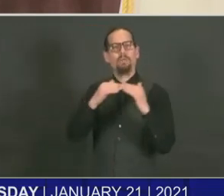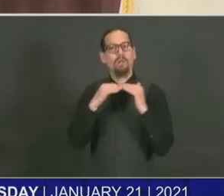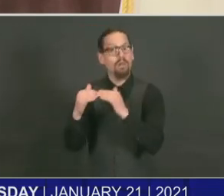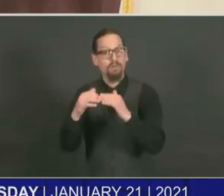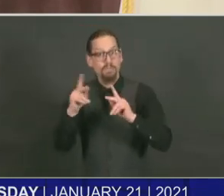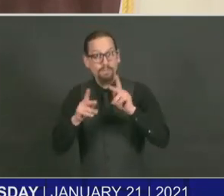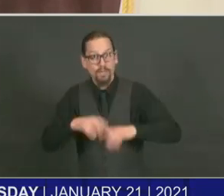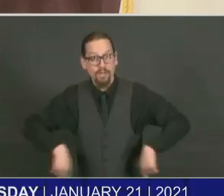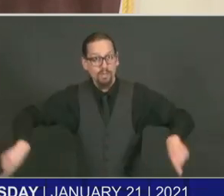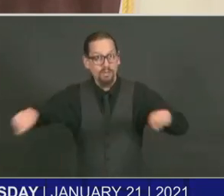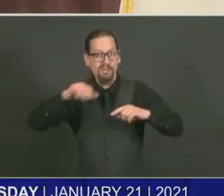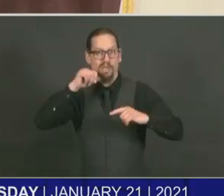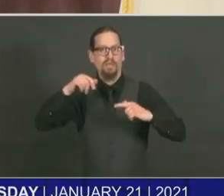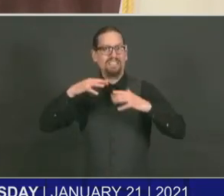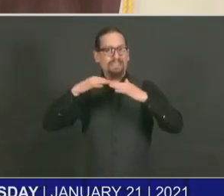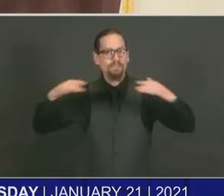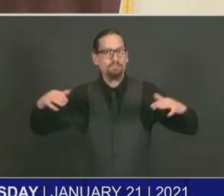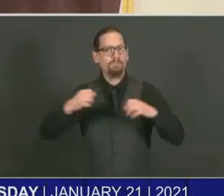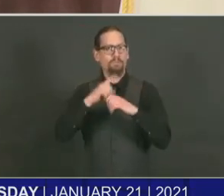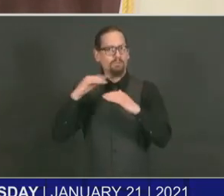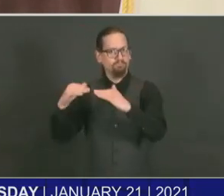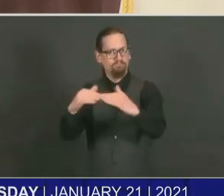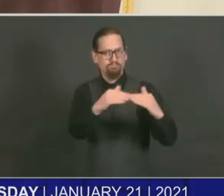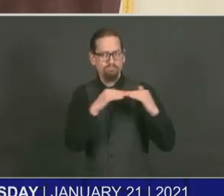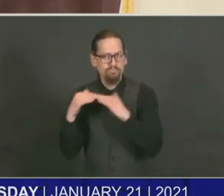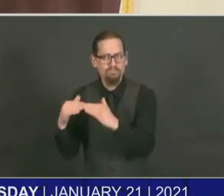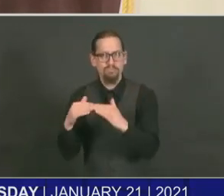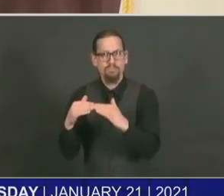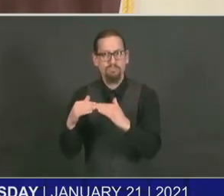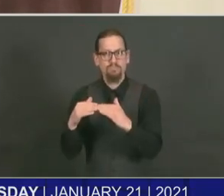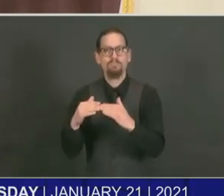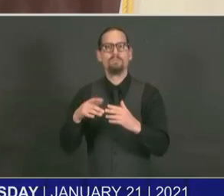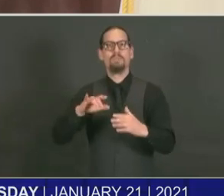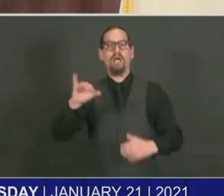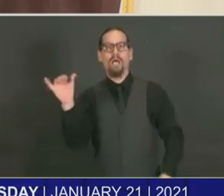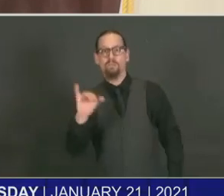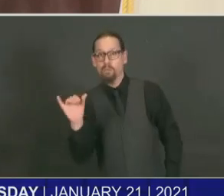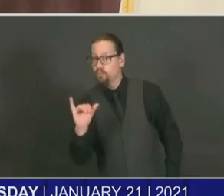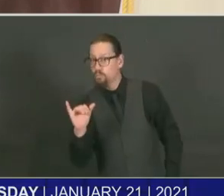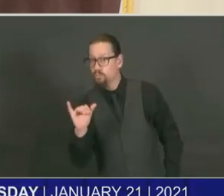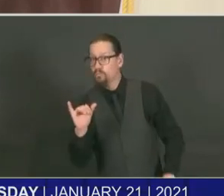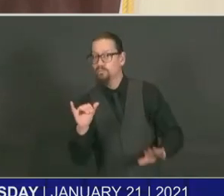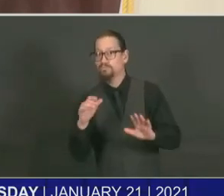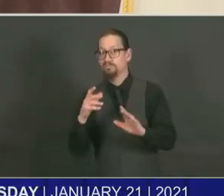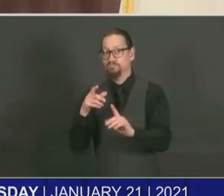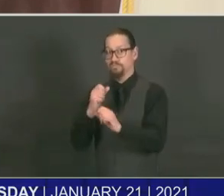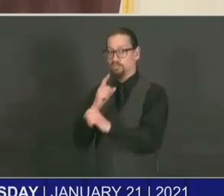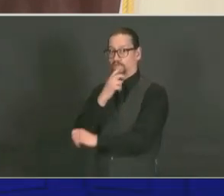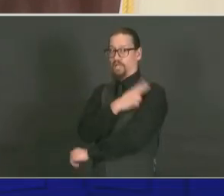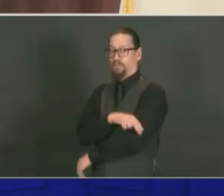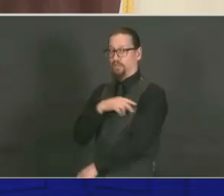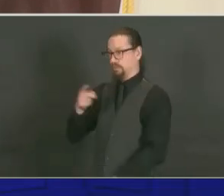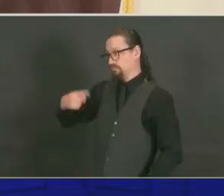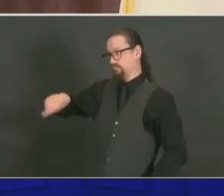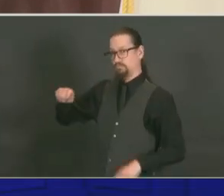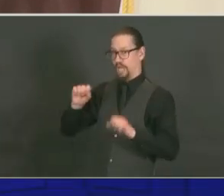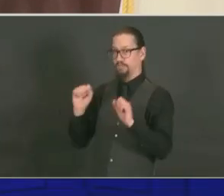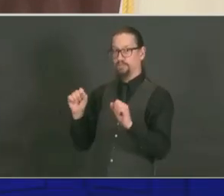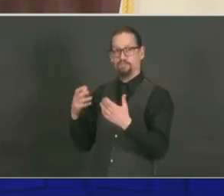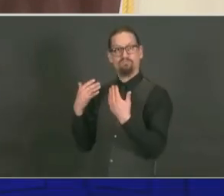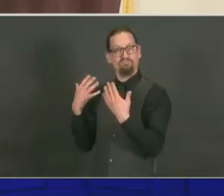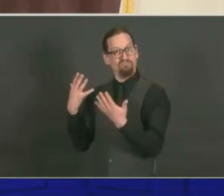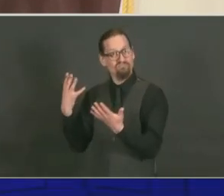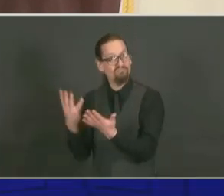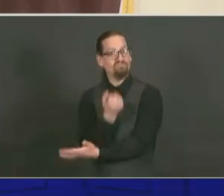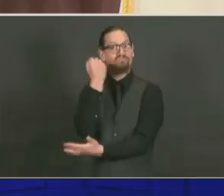as we're doing that, as well as taking advantage of the hospital's ability to vaccinate large numbers of people